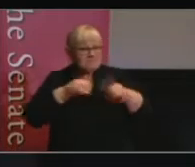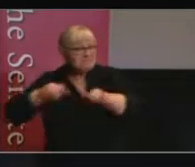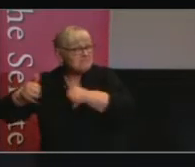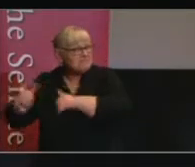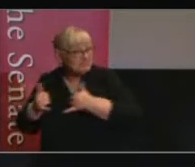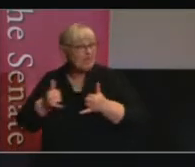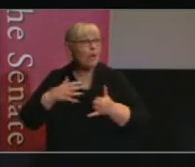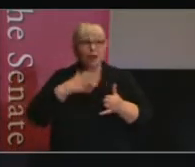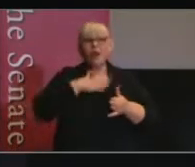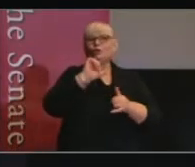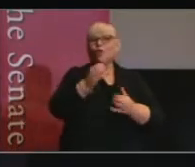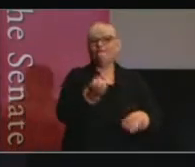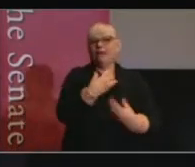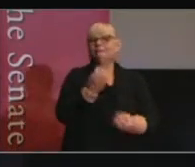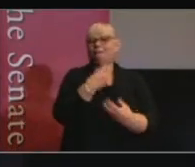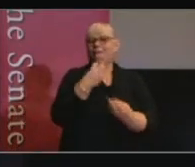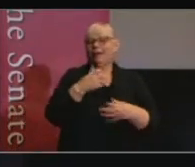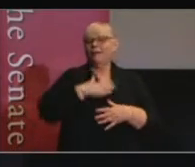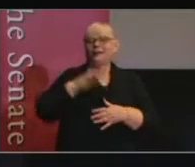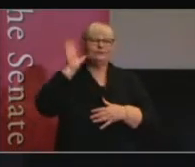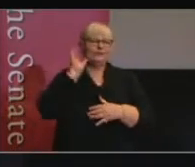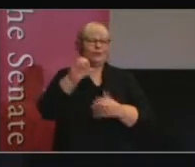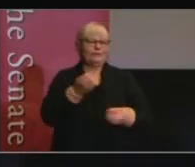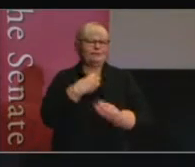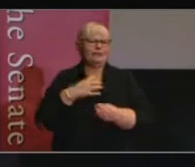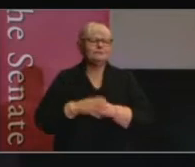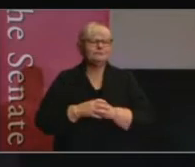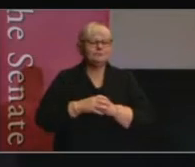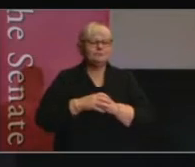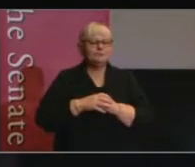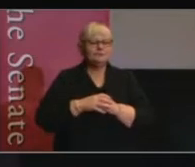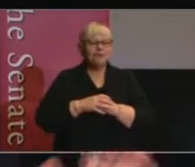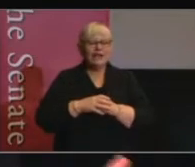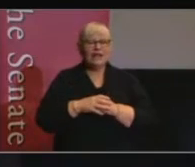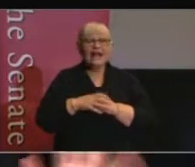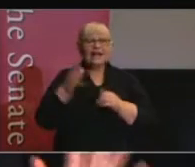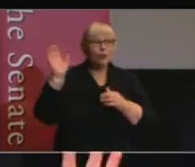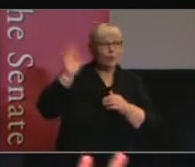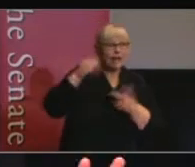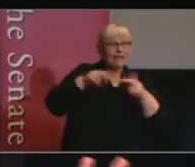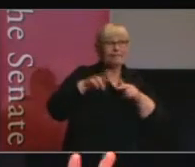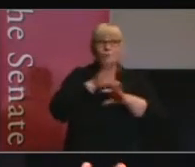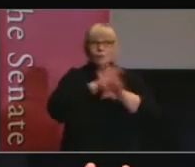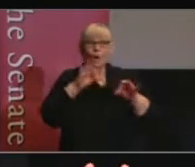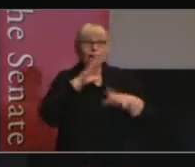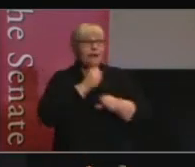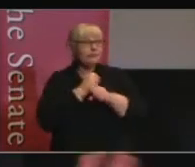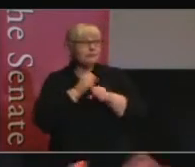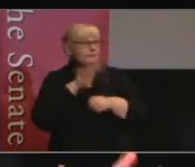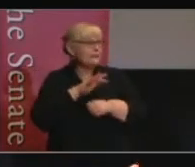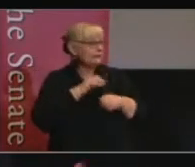to hear feedback from you on this approach. And a little wave if you're maybe from the non-government sector.